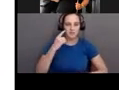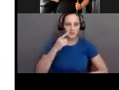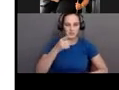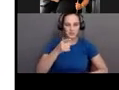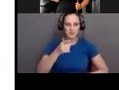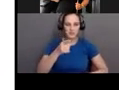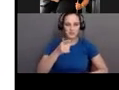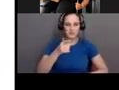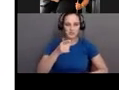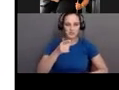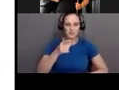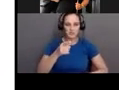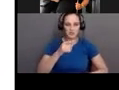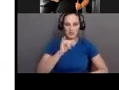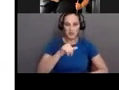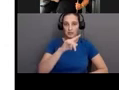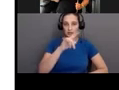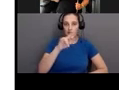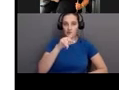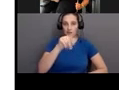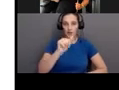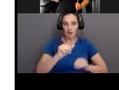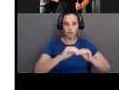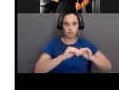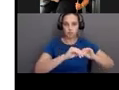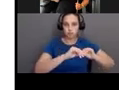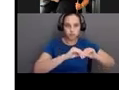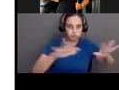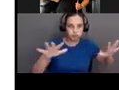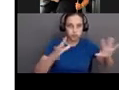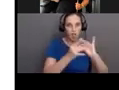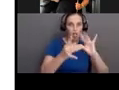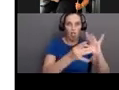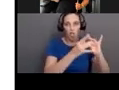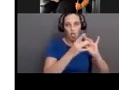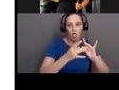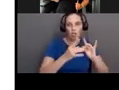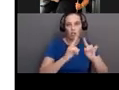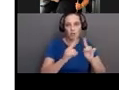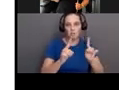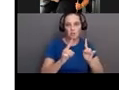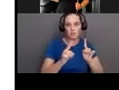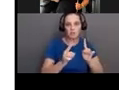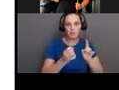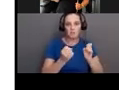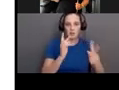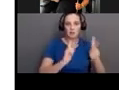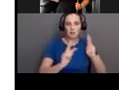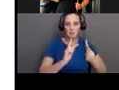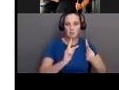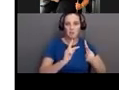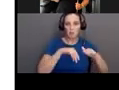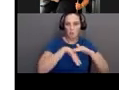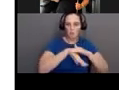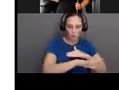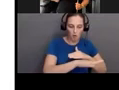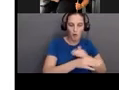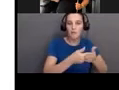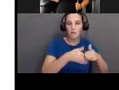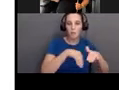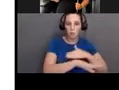in the media at the time. And being bored with a small, small head. And then if we look at CMD,